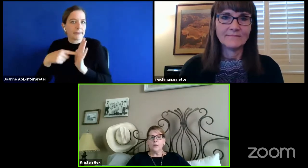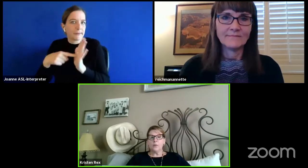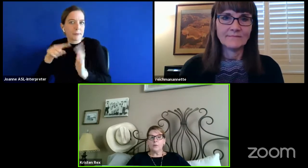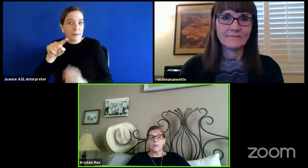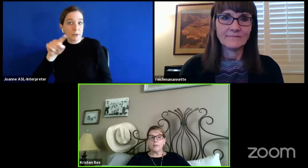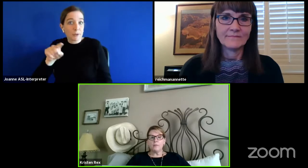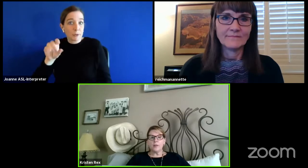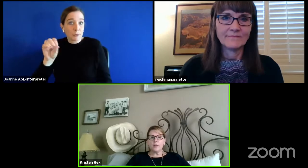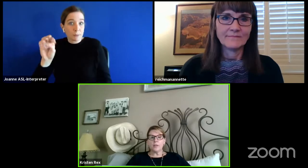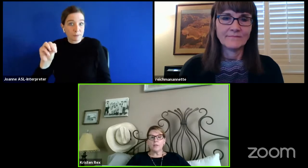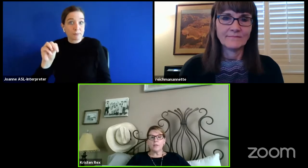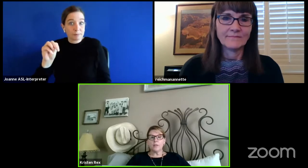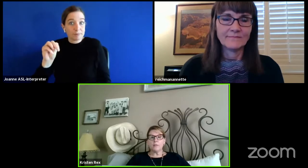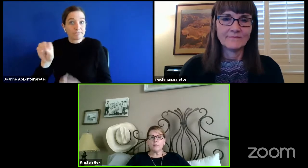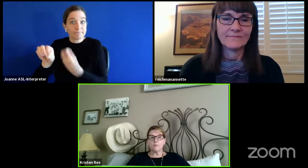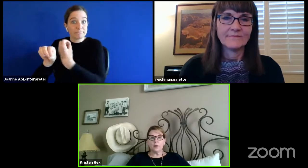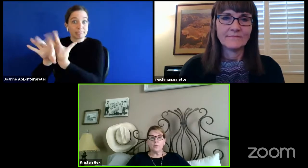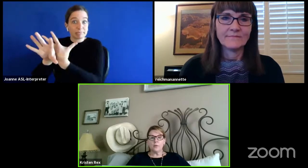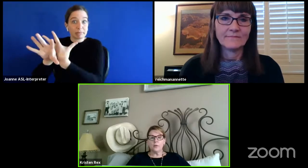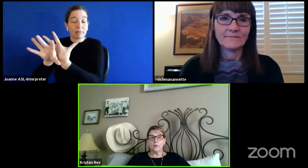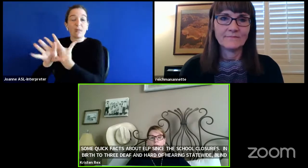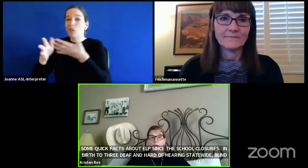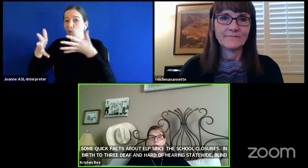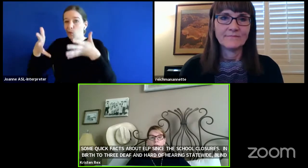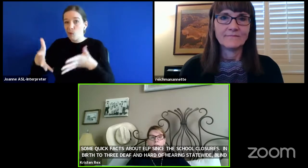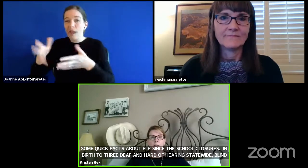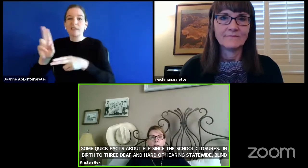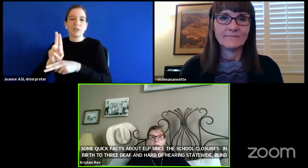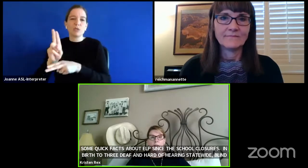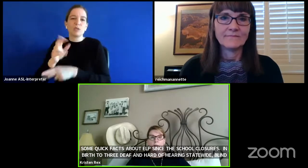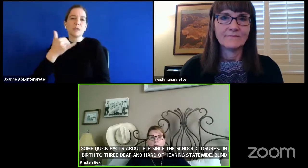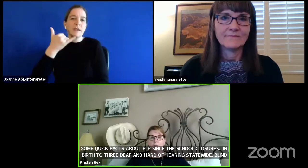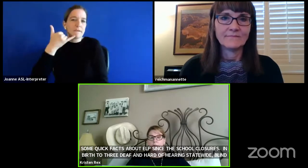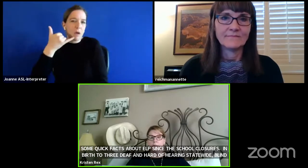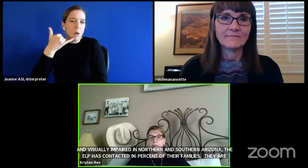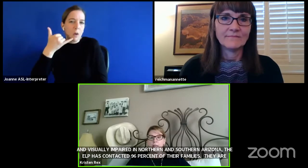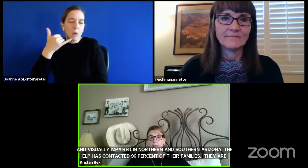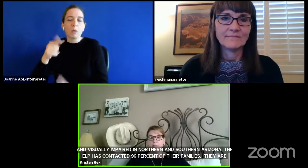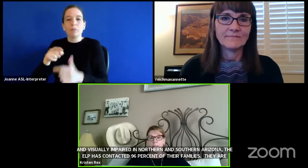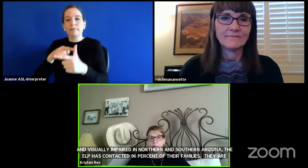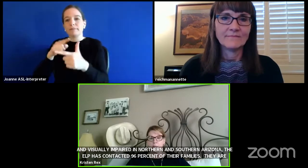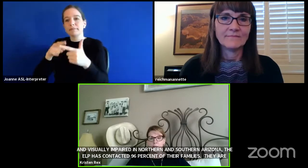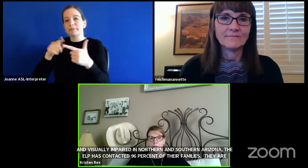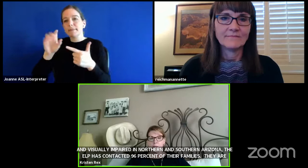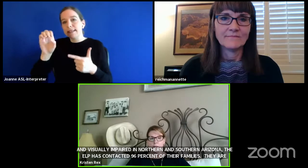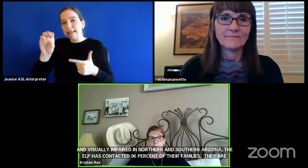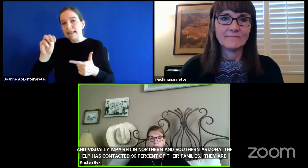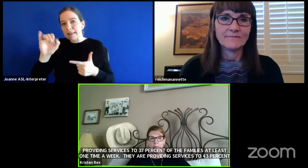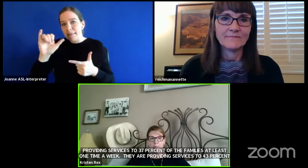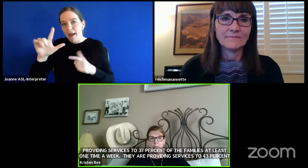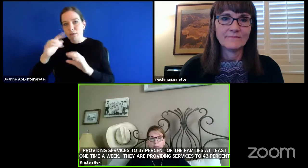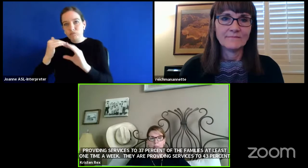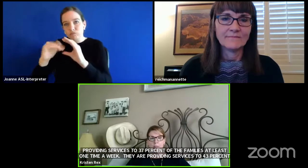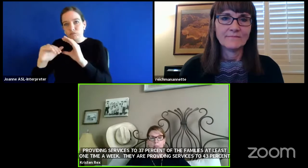The rest of them are using the phone, emails, and text messages.